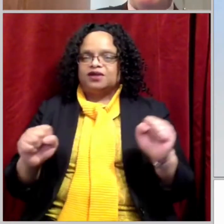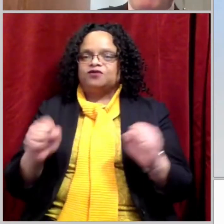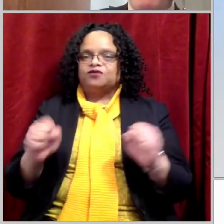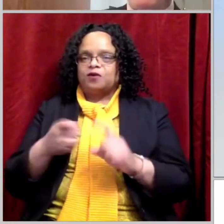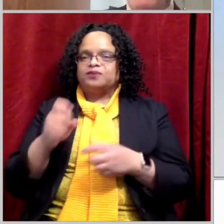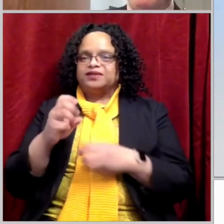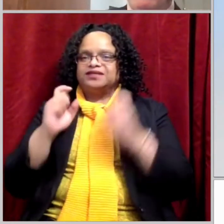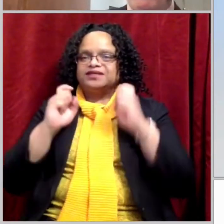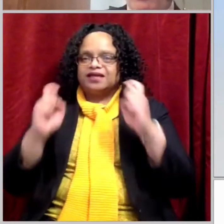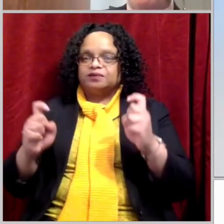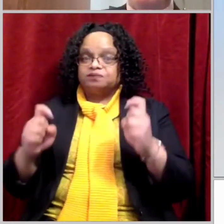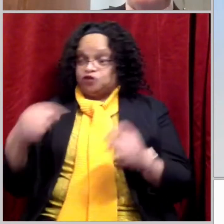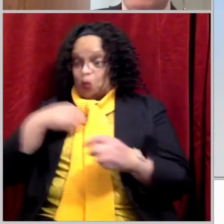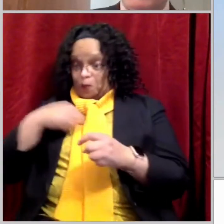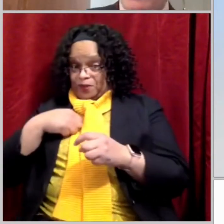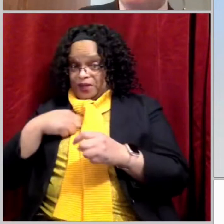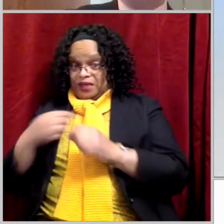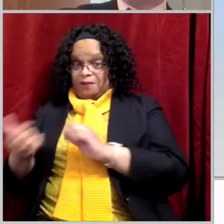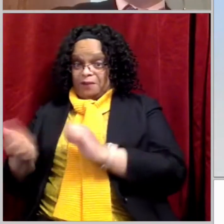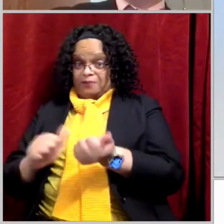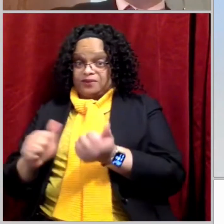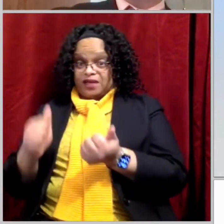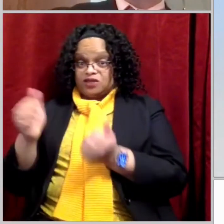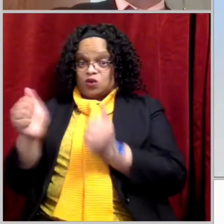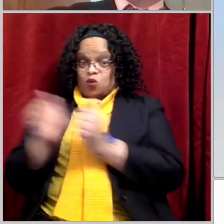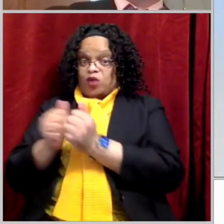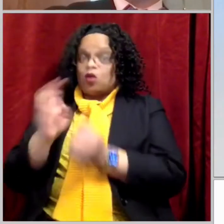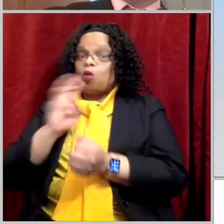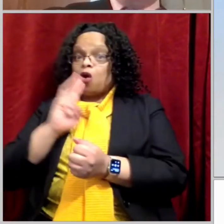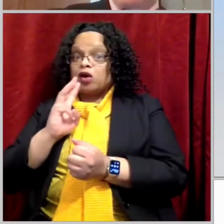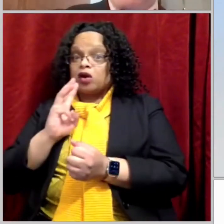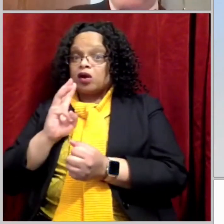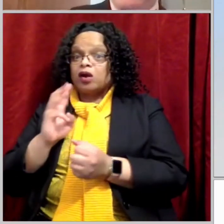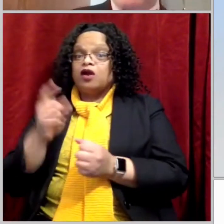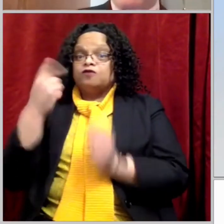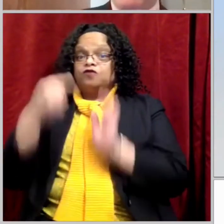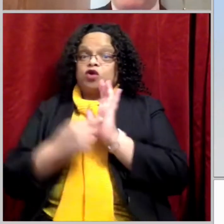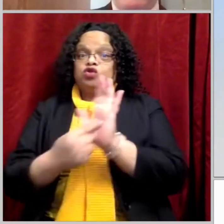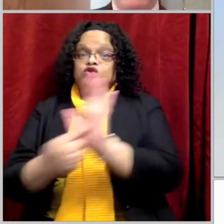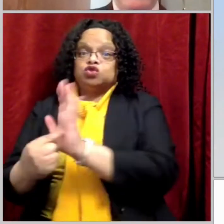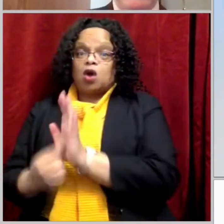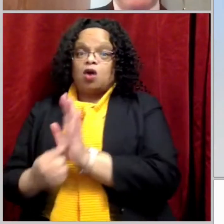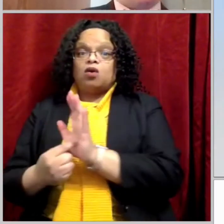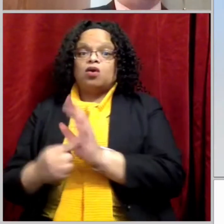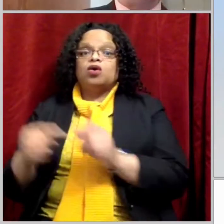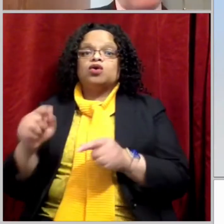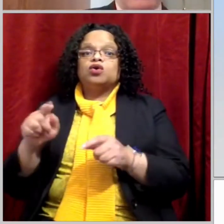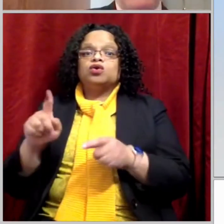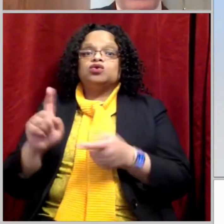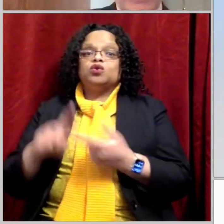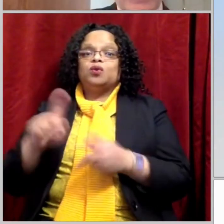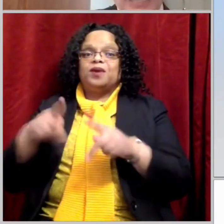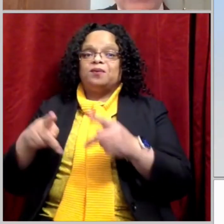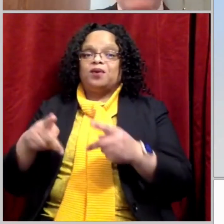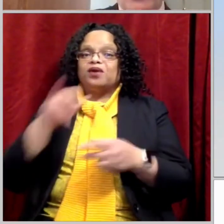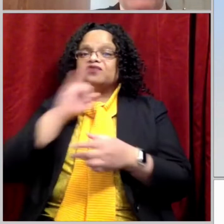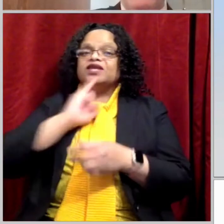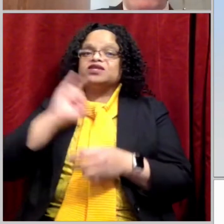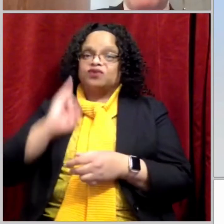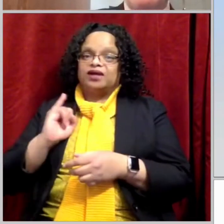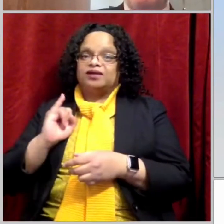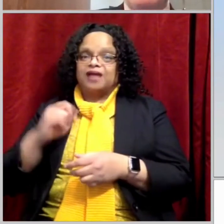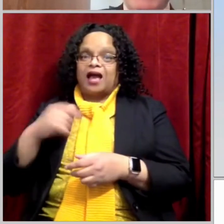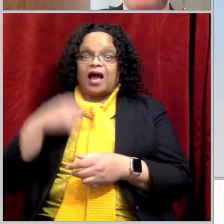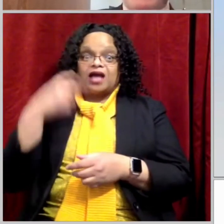I came to baptize with water to show him to the people of Israel. John said, I